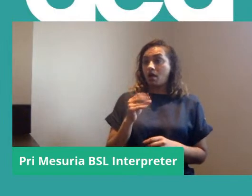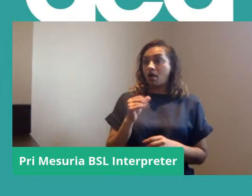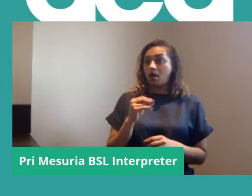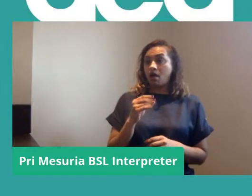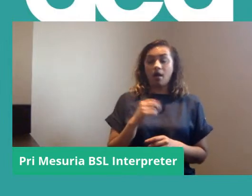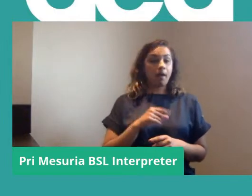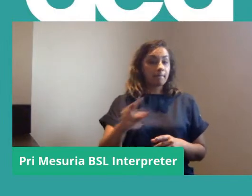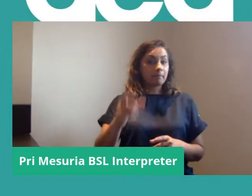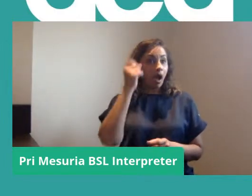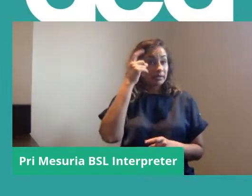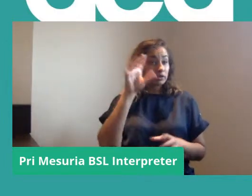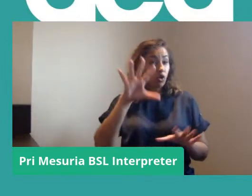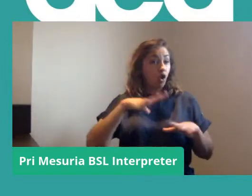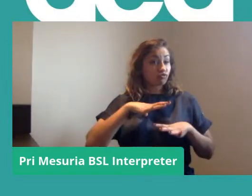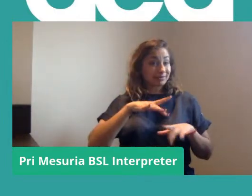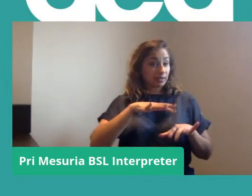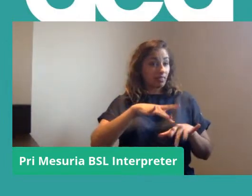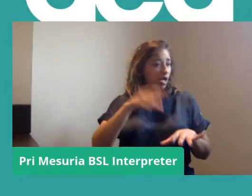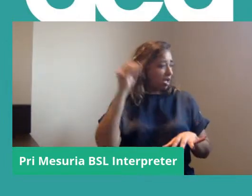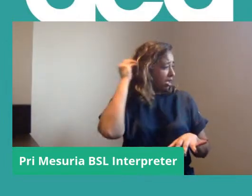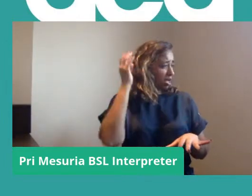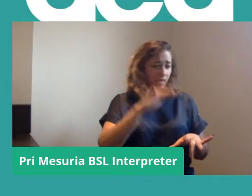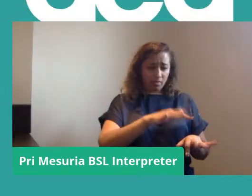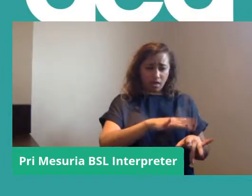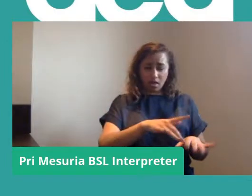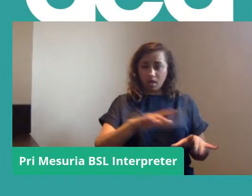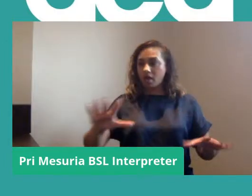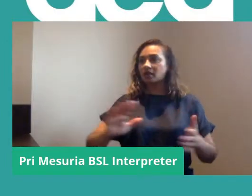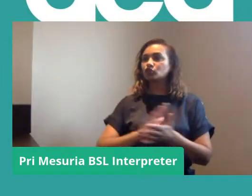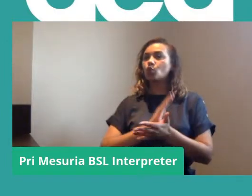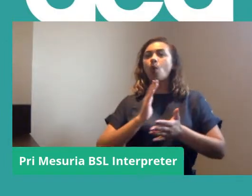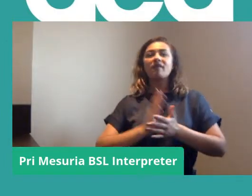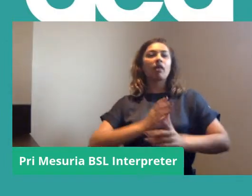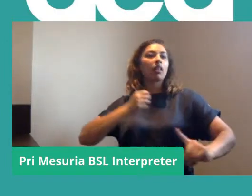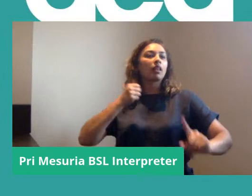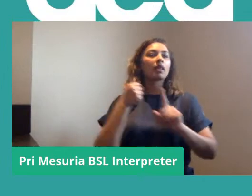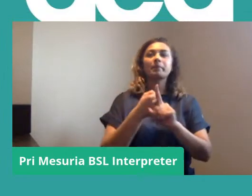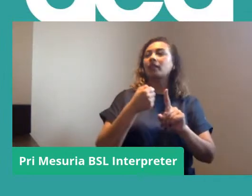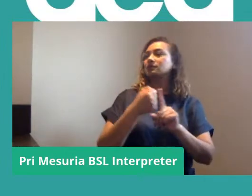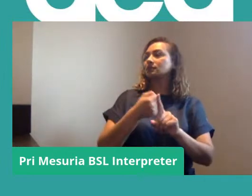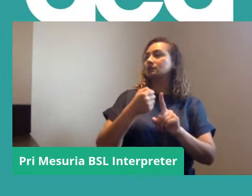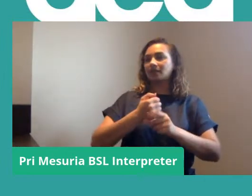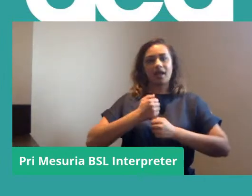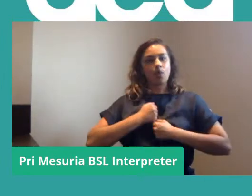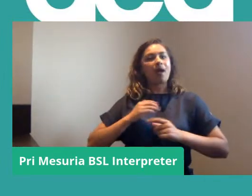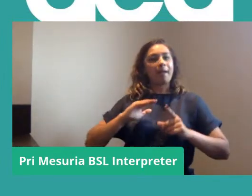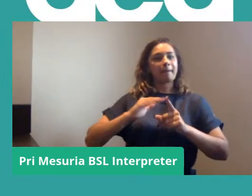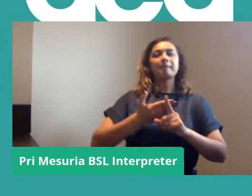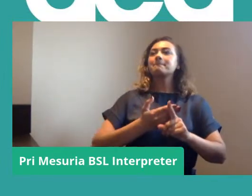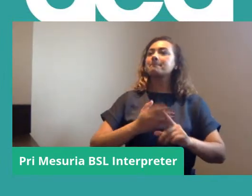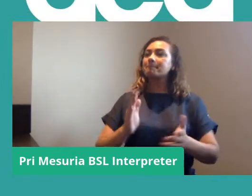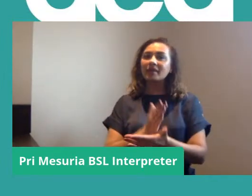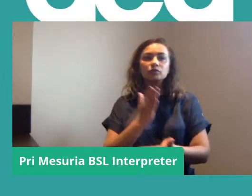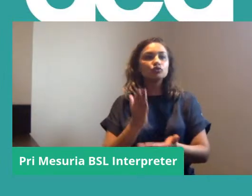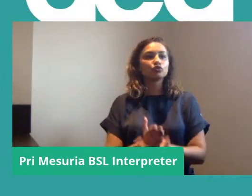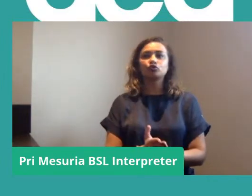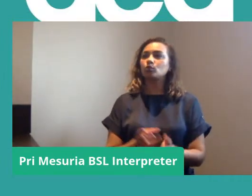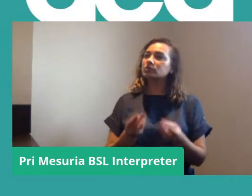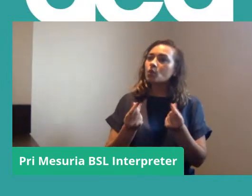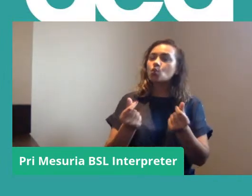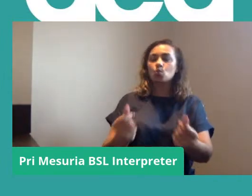but also because we worked on the principle of joyful militancy. We wanted to make sure that